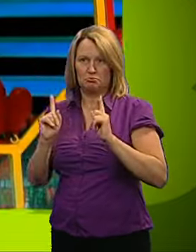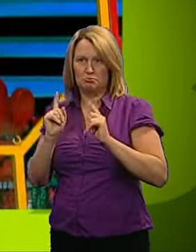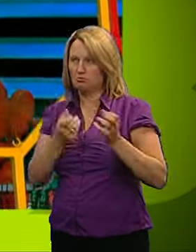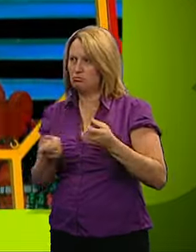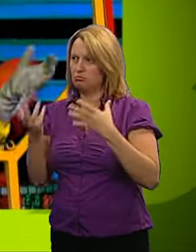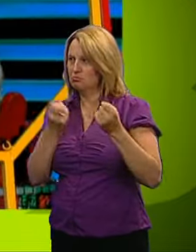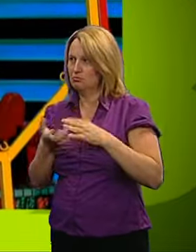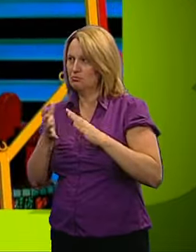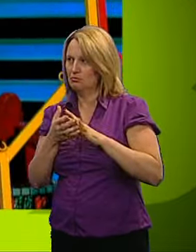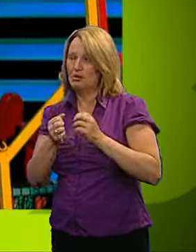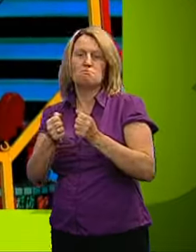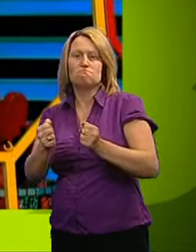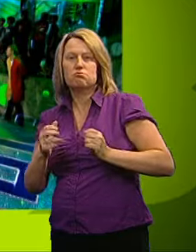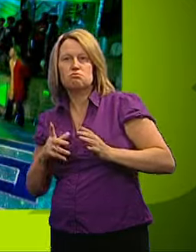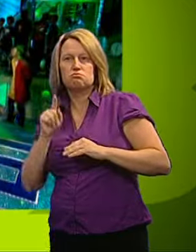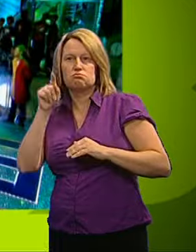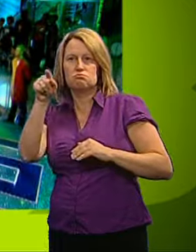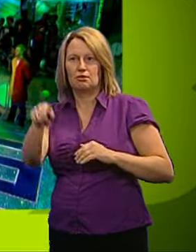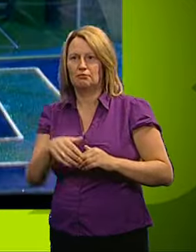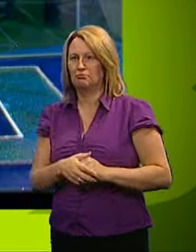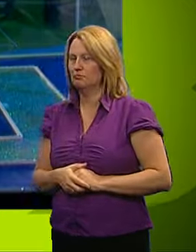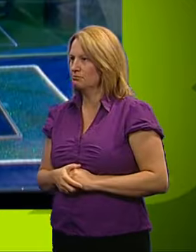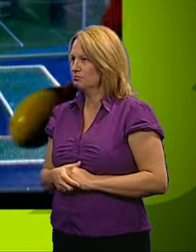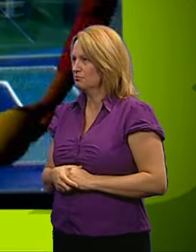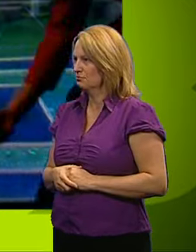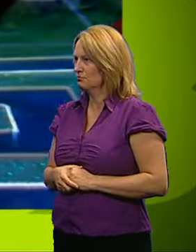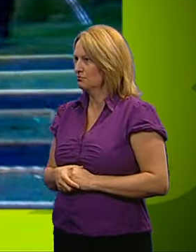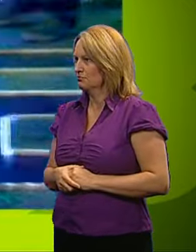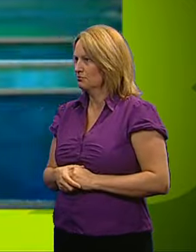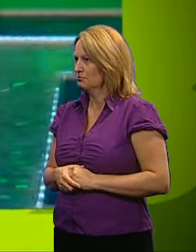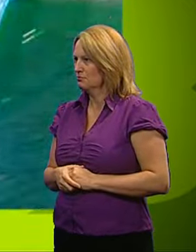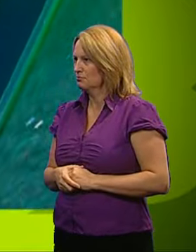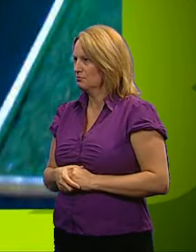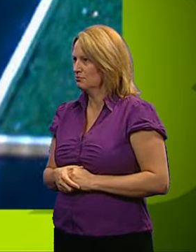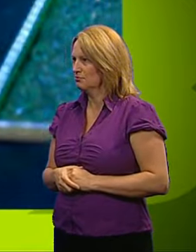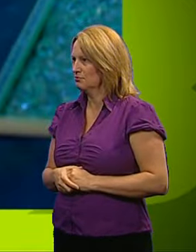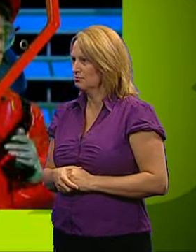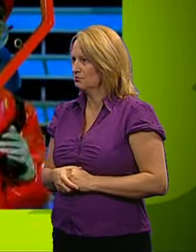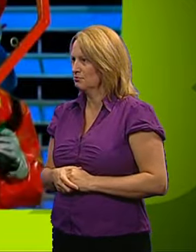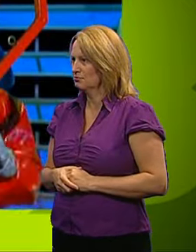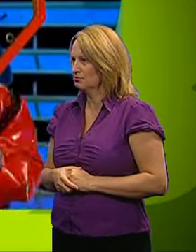time. And the teams are wasting no some time. Yellows are off the mark.